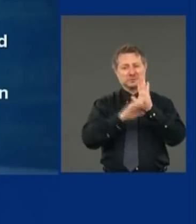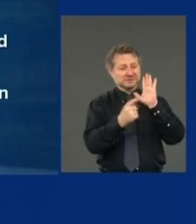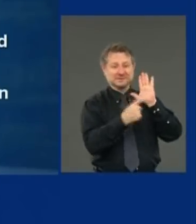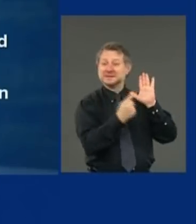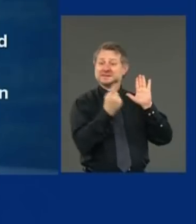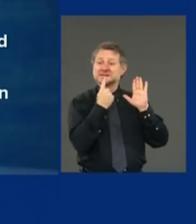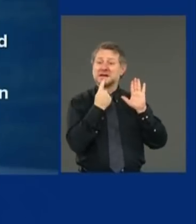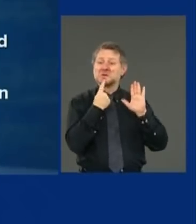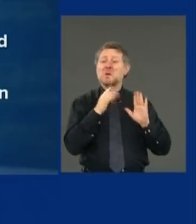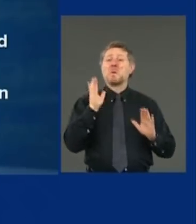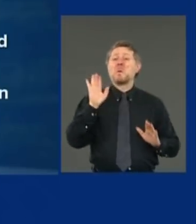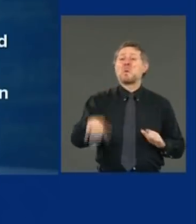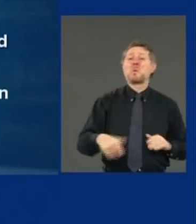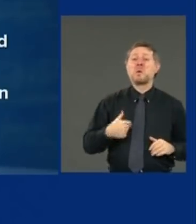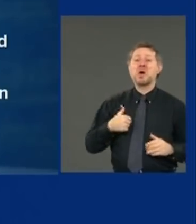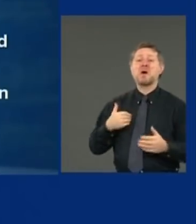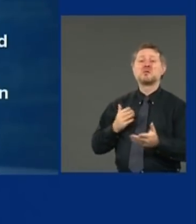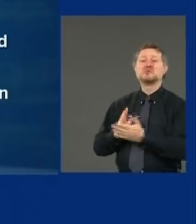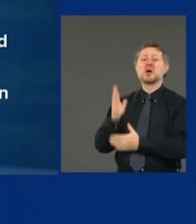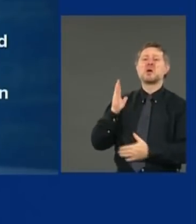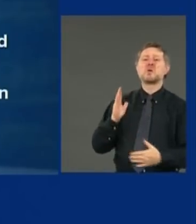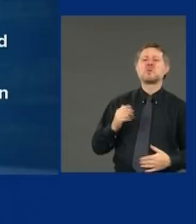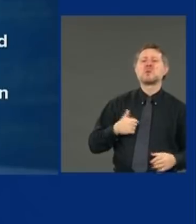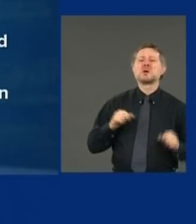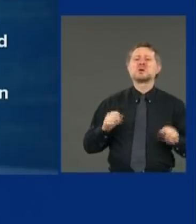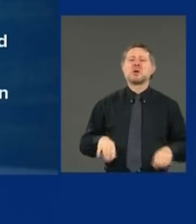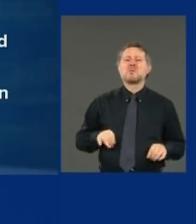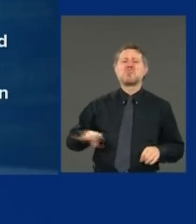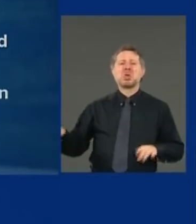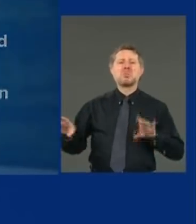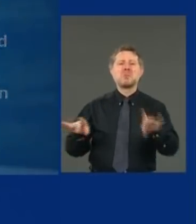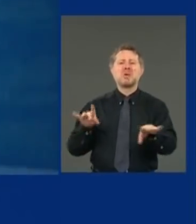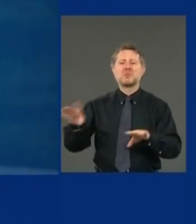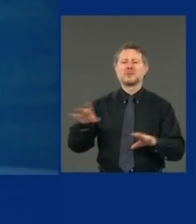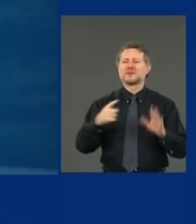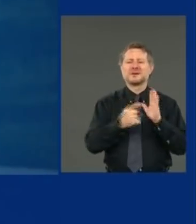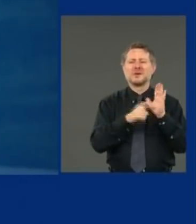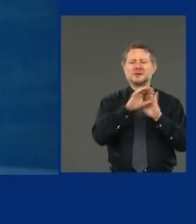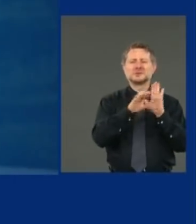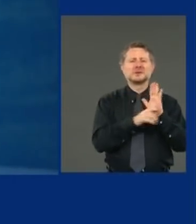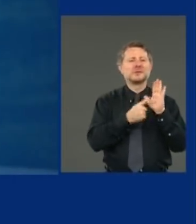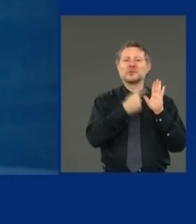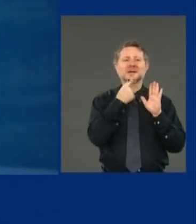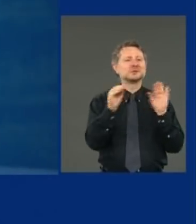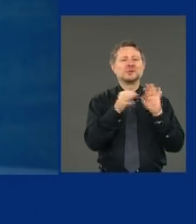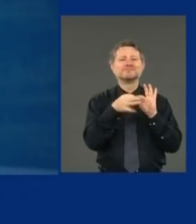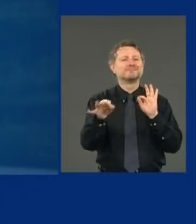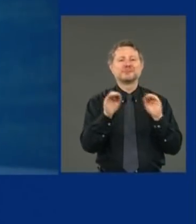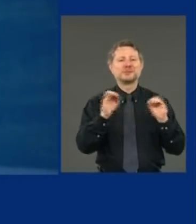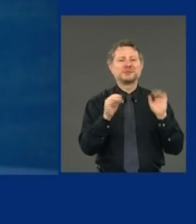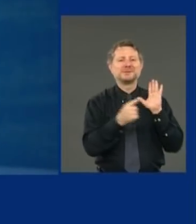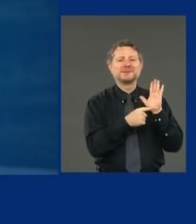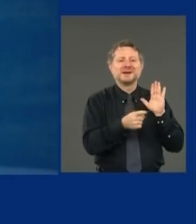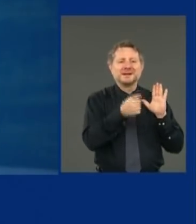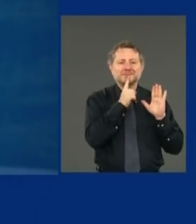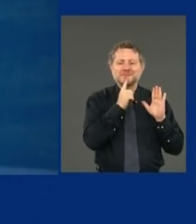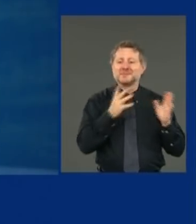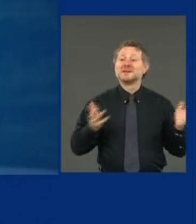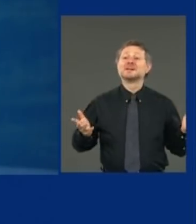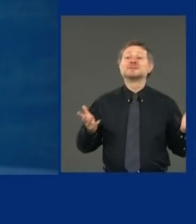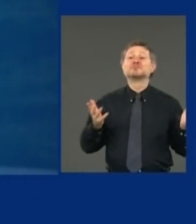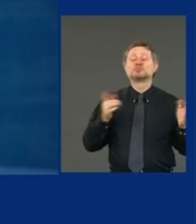you have the right to infect another person. You don't. So smart,